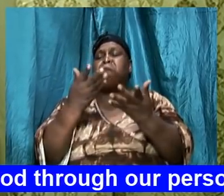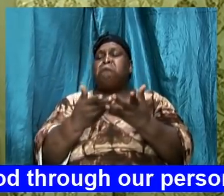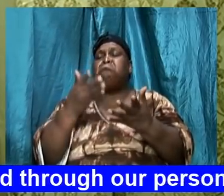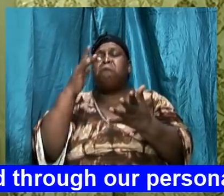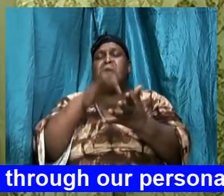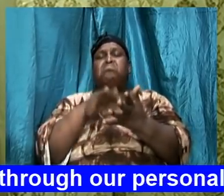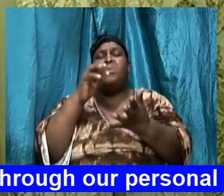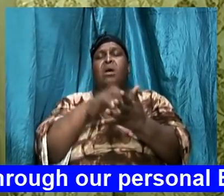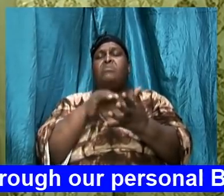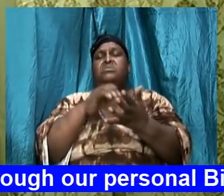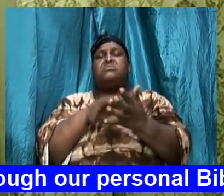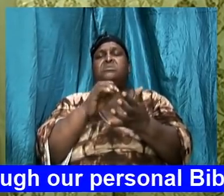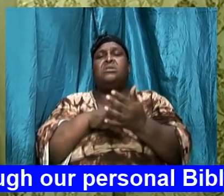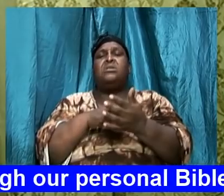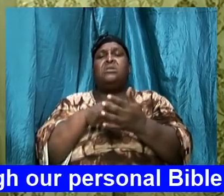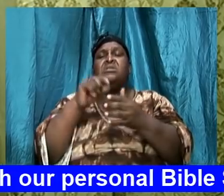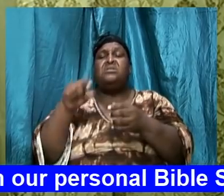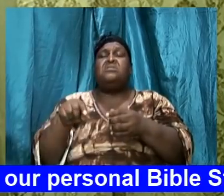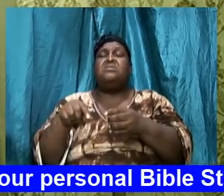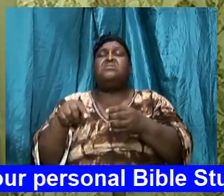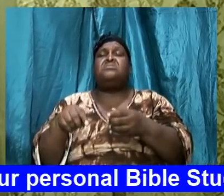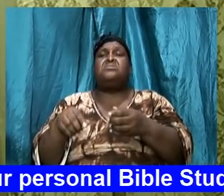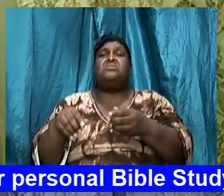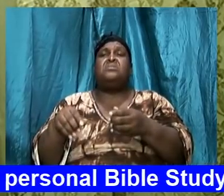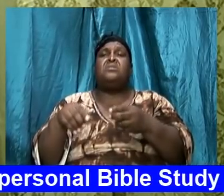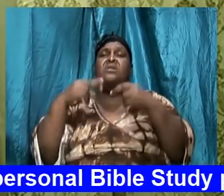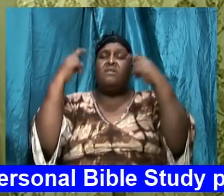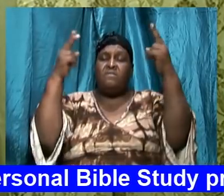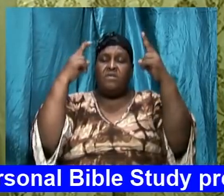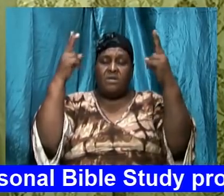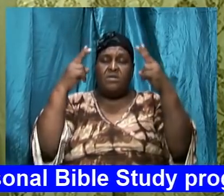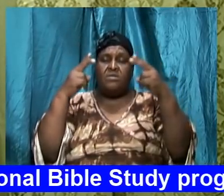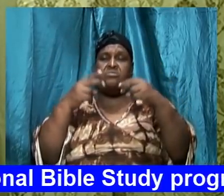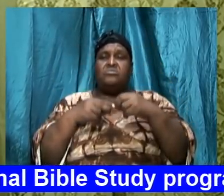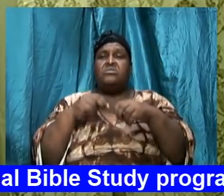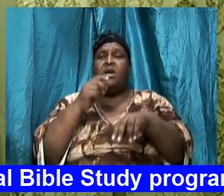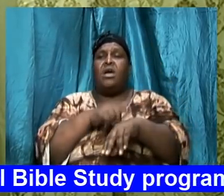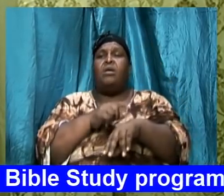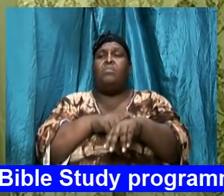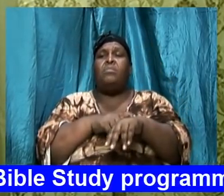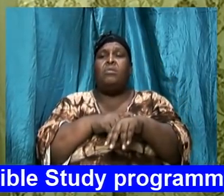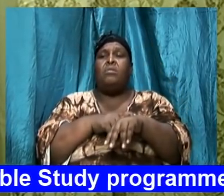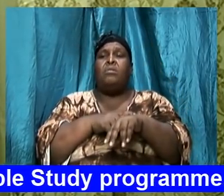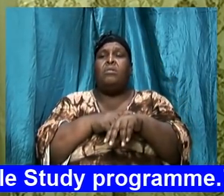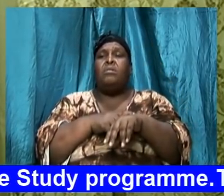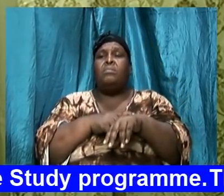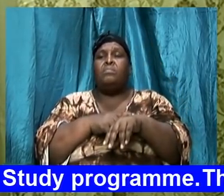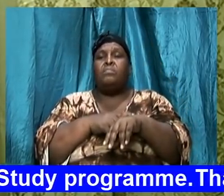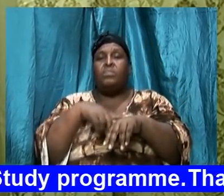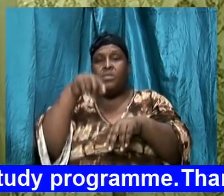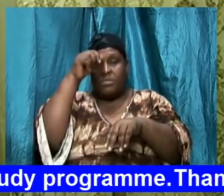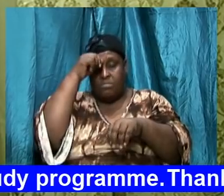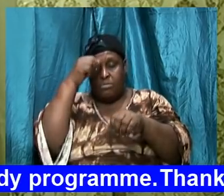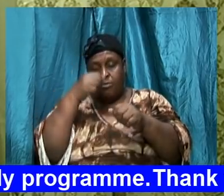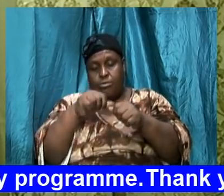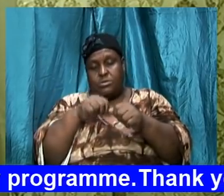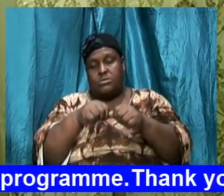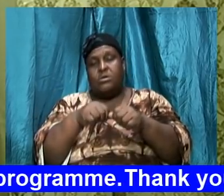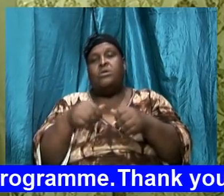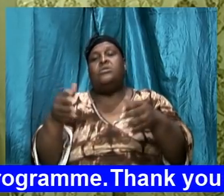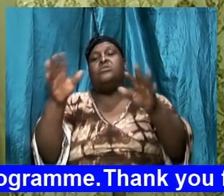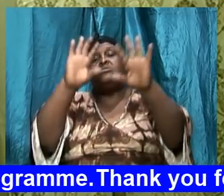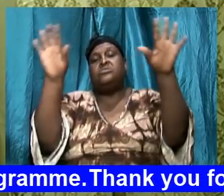time for every child of God God bless you before I go I remember now Sunday coming